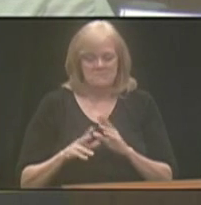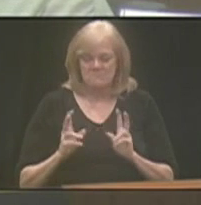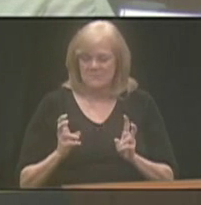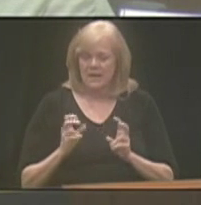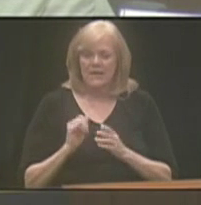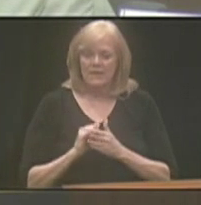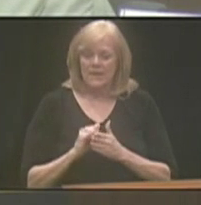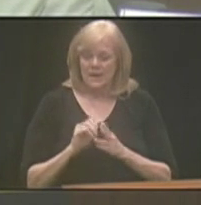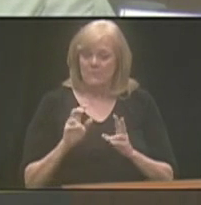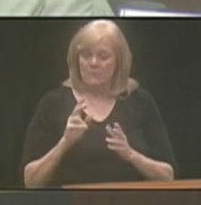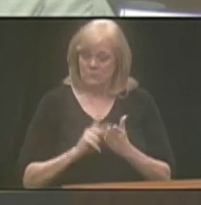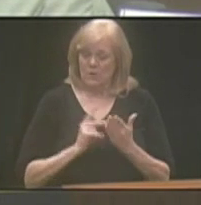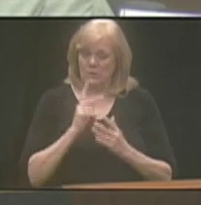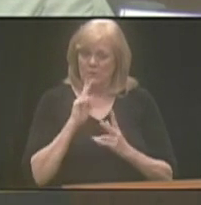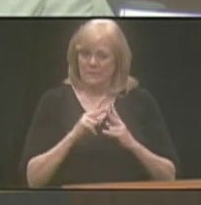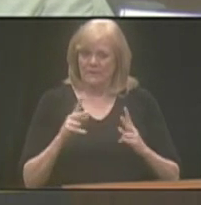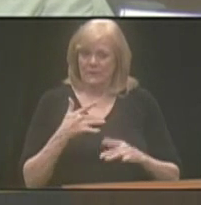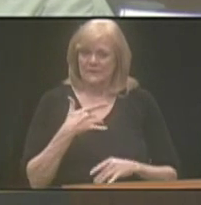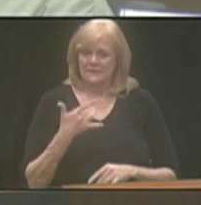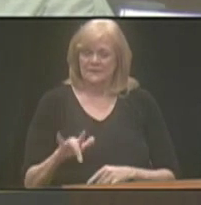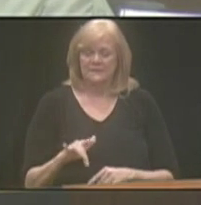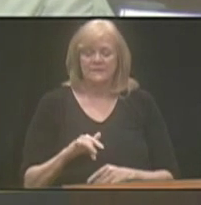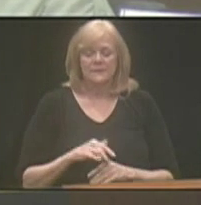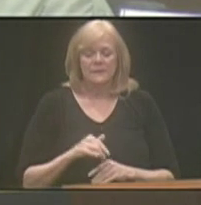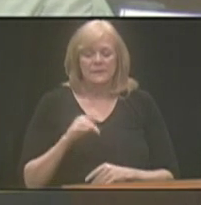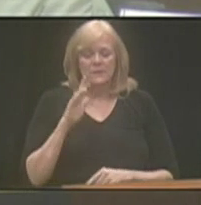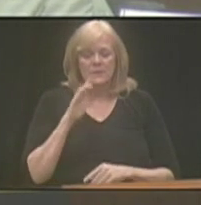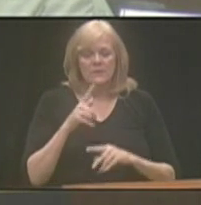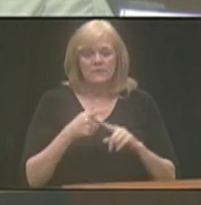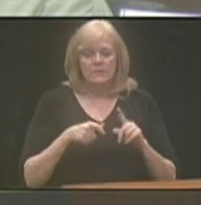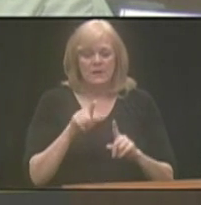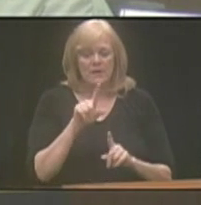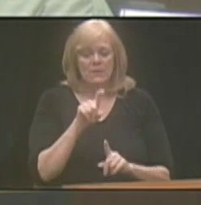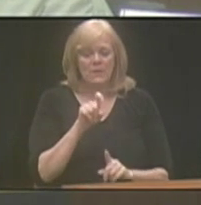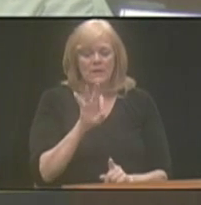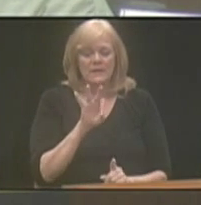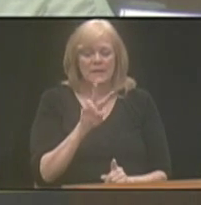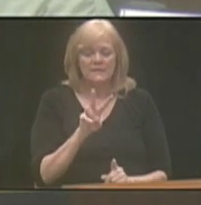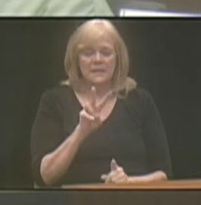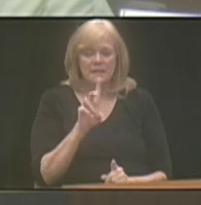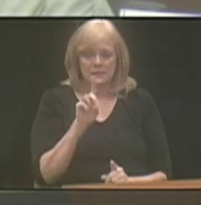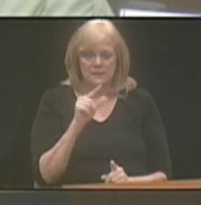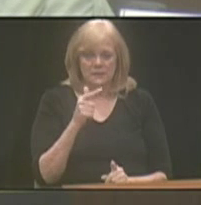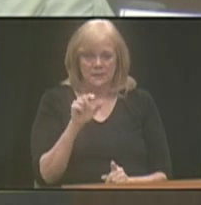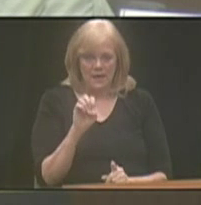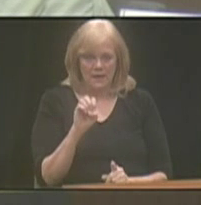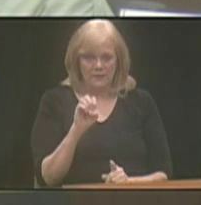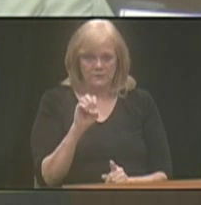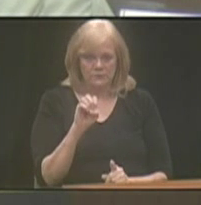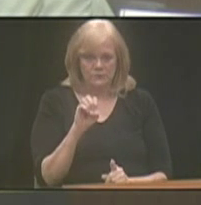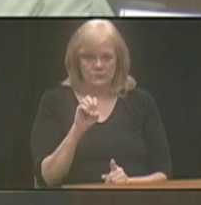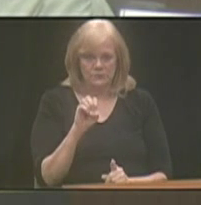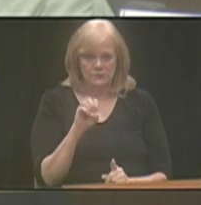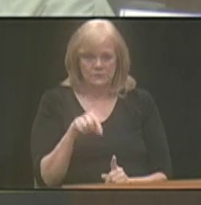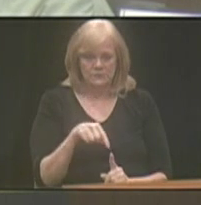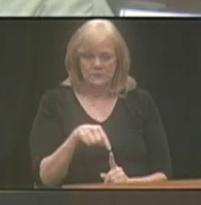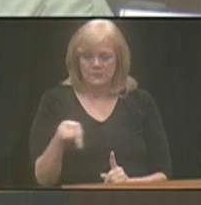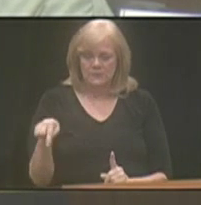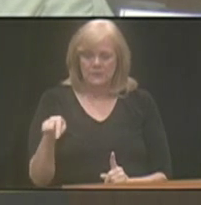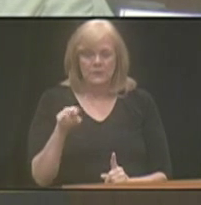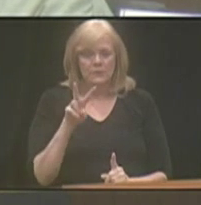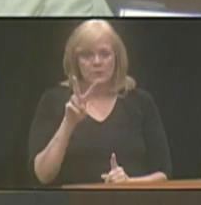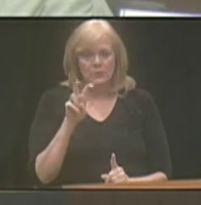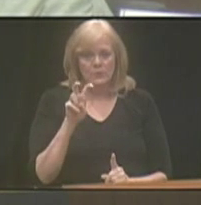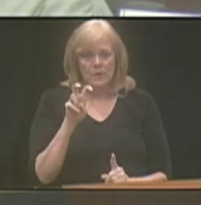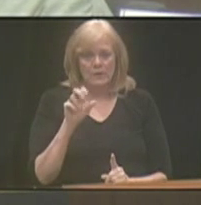fairly extensive. It's going to be off of 192nd and Dodge here in Omaha, and it's going be about